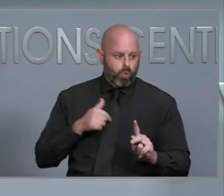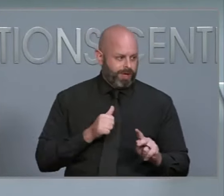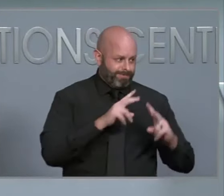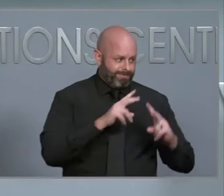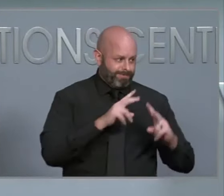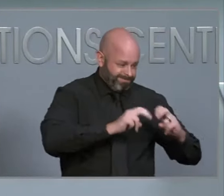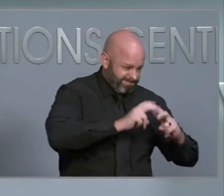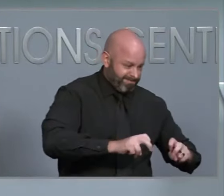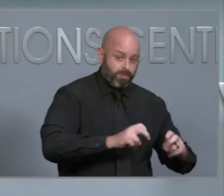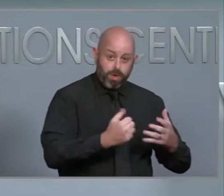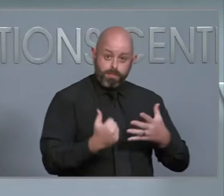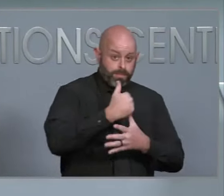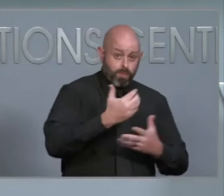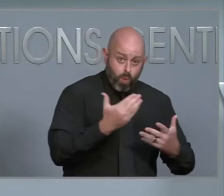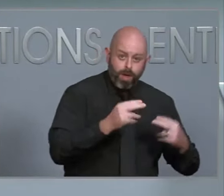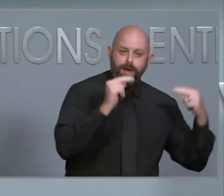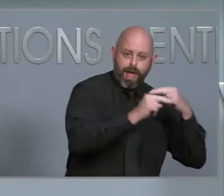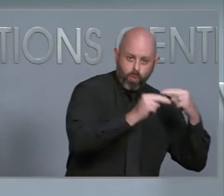areas.